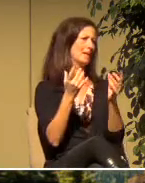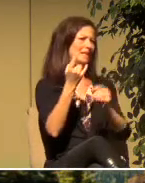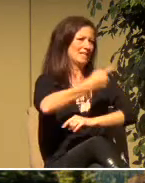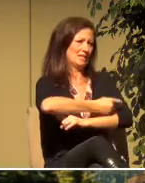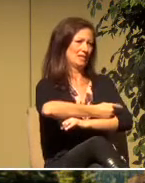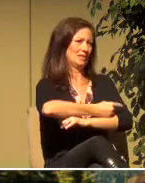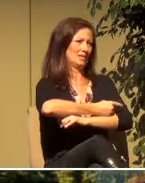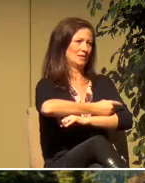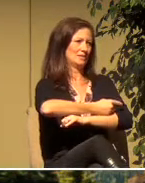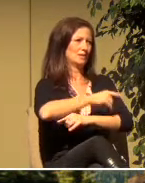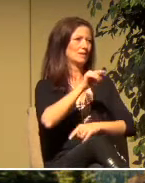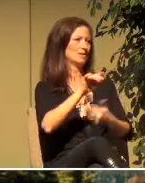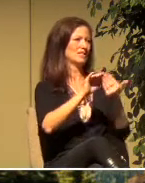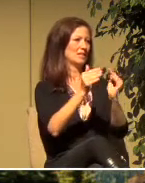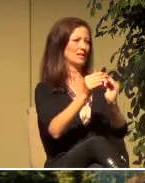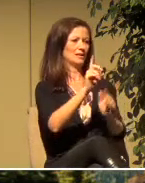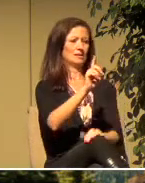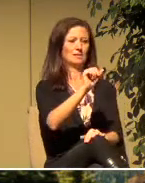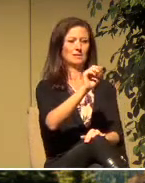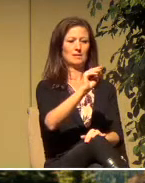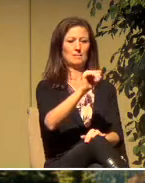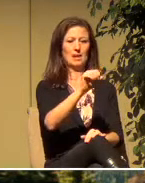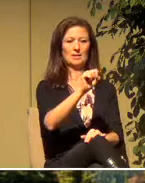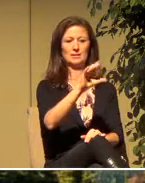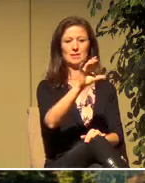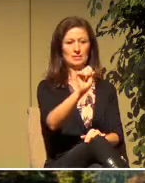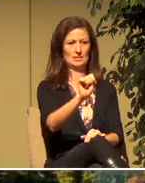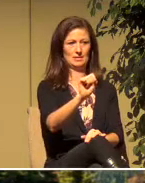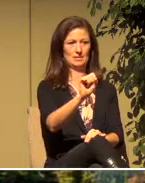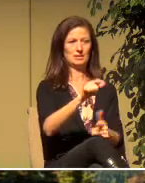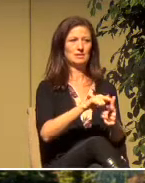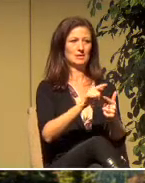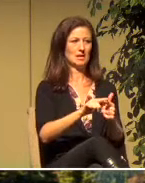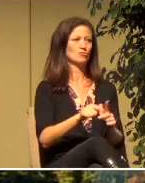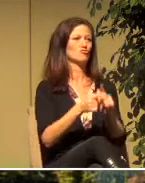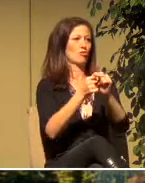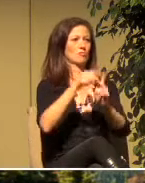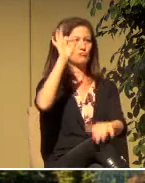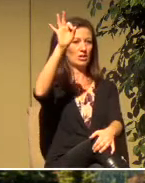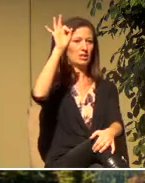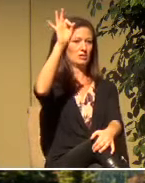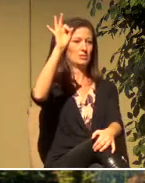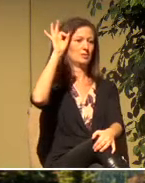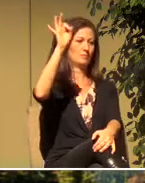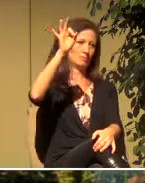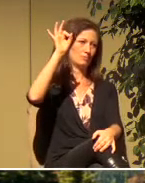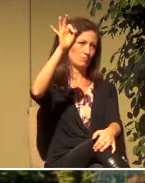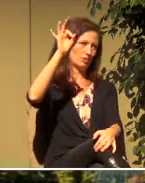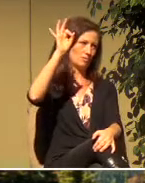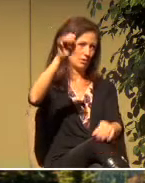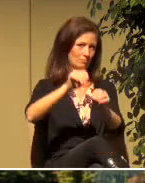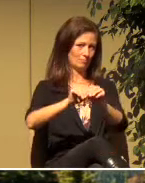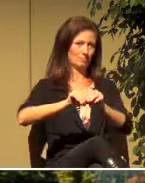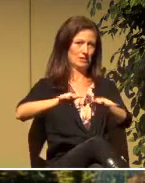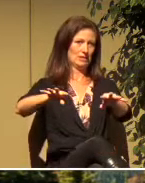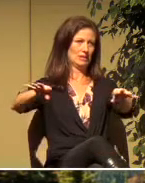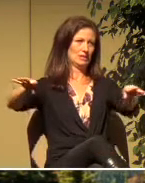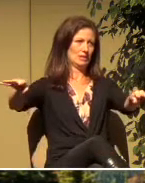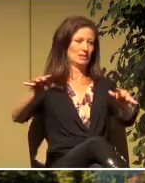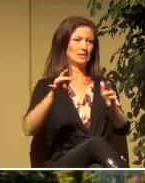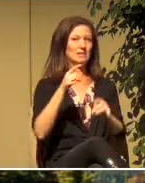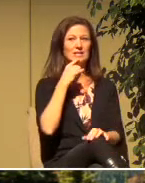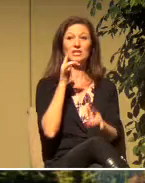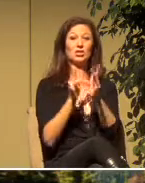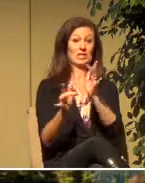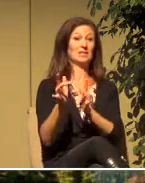And at once he began to preach in the synagogues that Jesus is the Son of God.